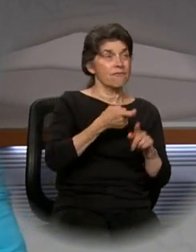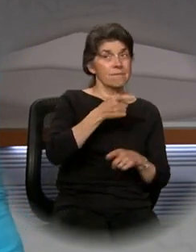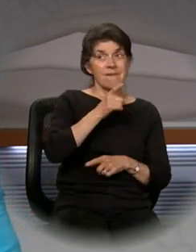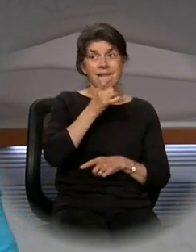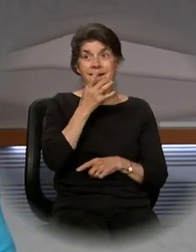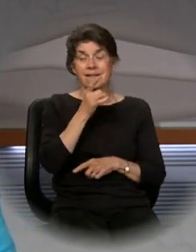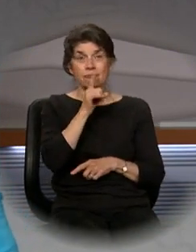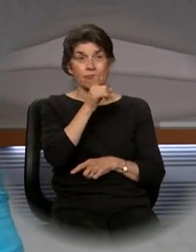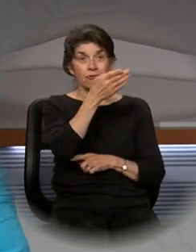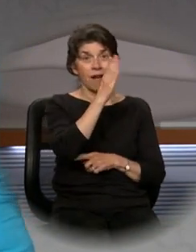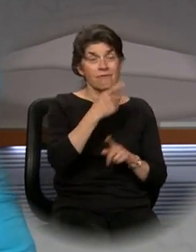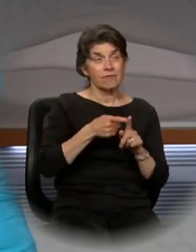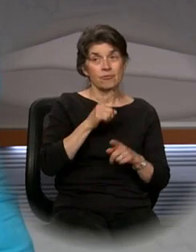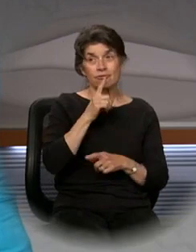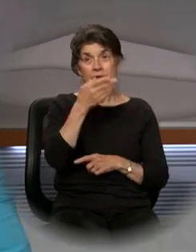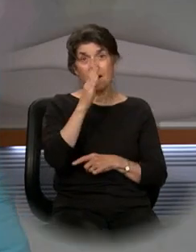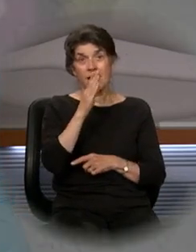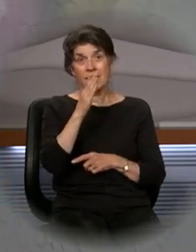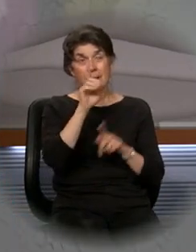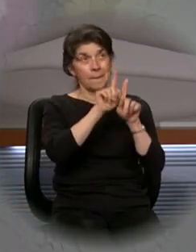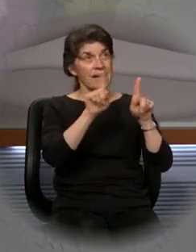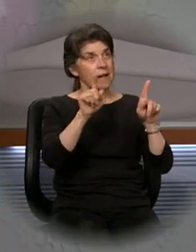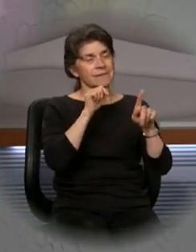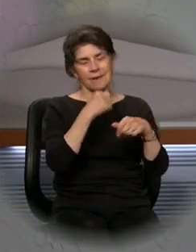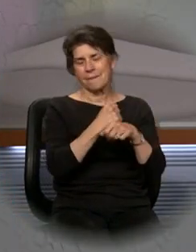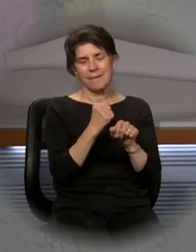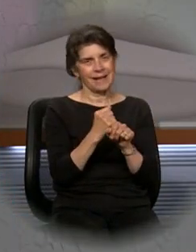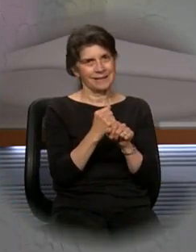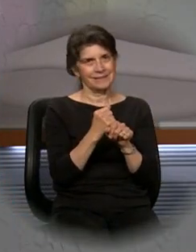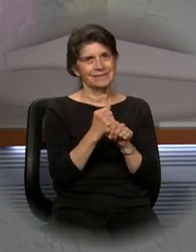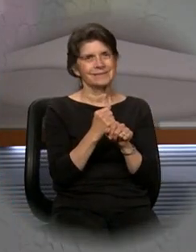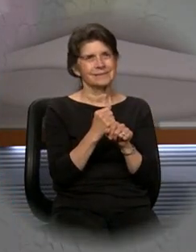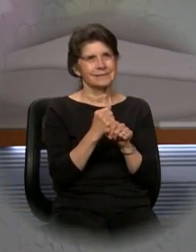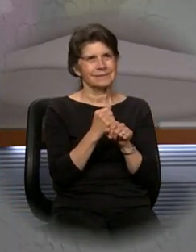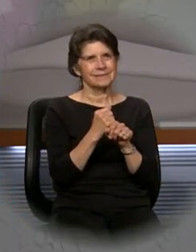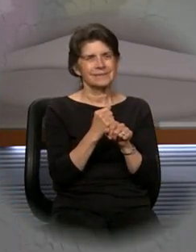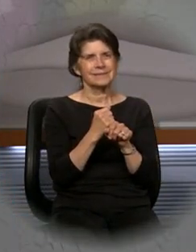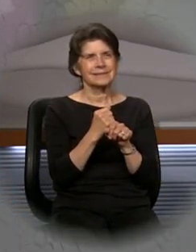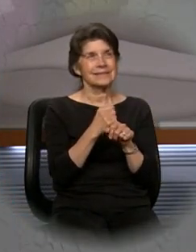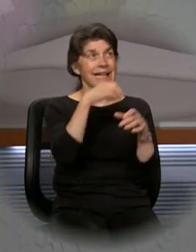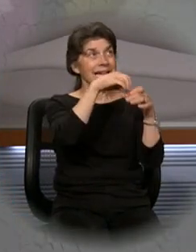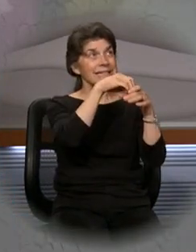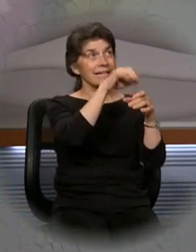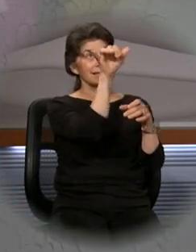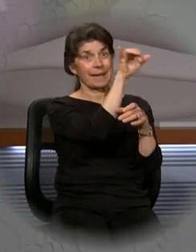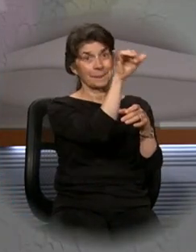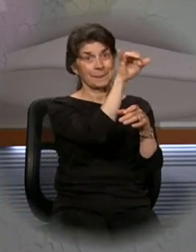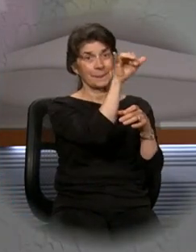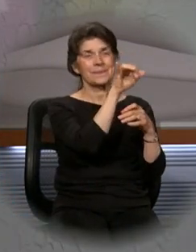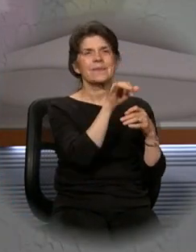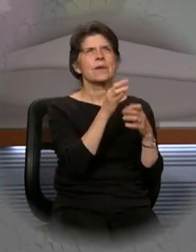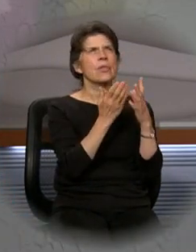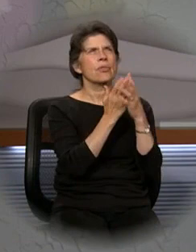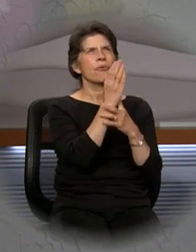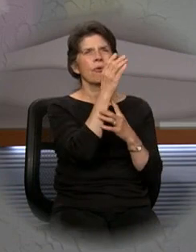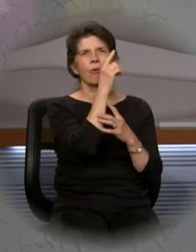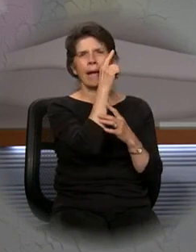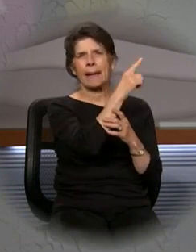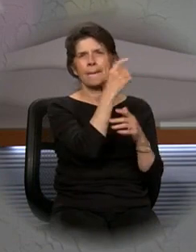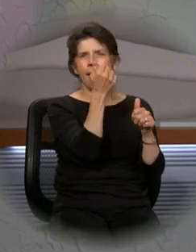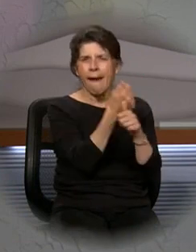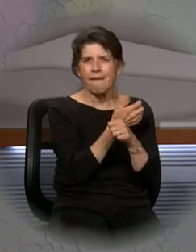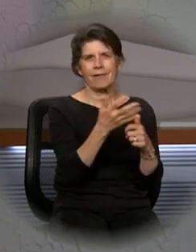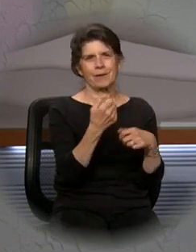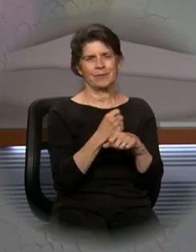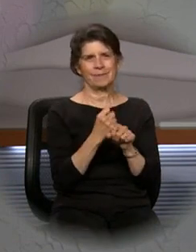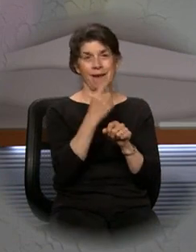light from light, true God from true God, begotten not made, consubstantial with the Father. Through him all things were